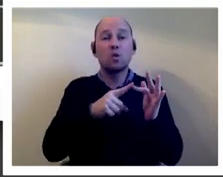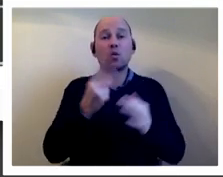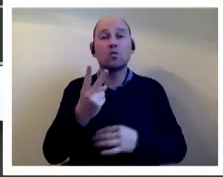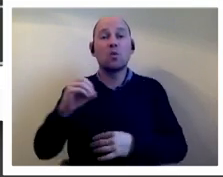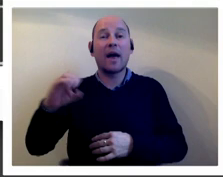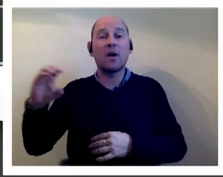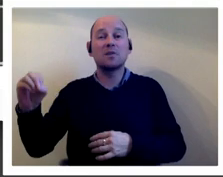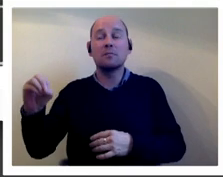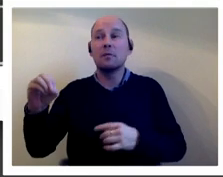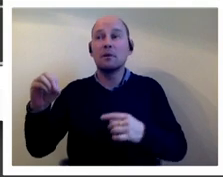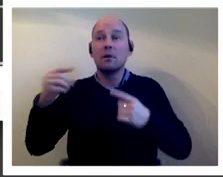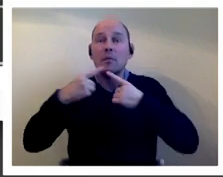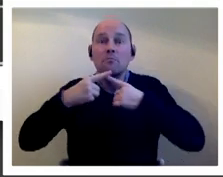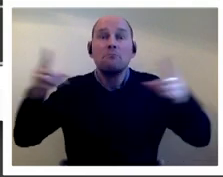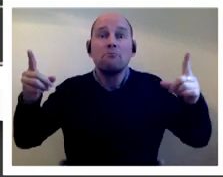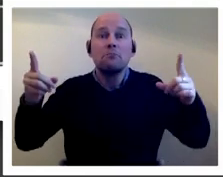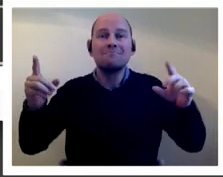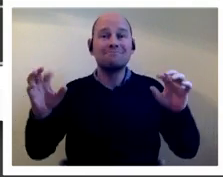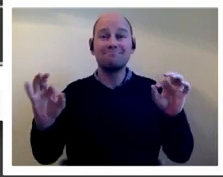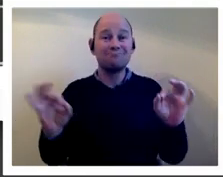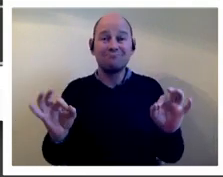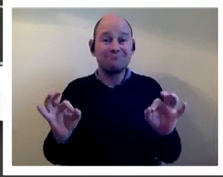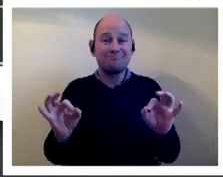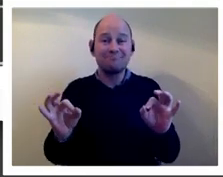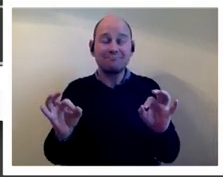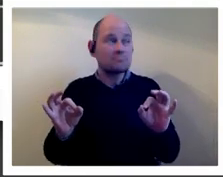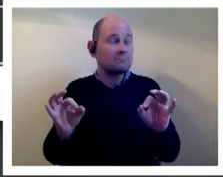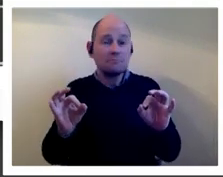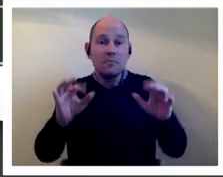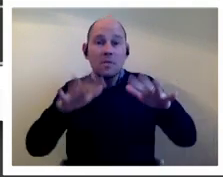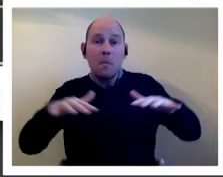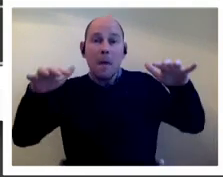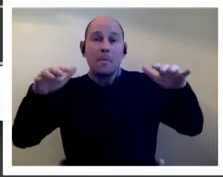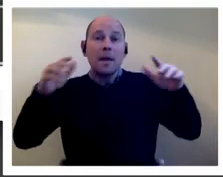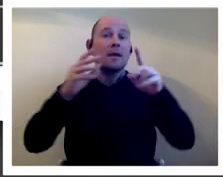even the public gallery was described as being strangely quiet that day